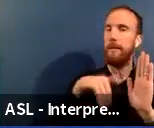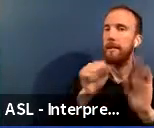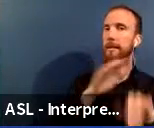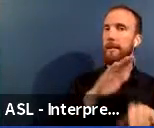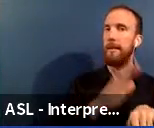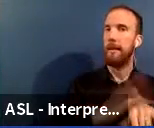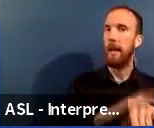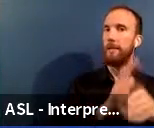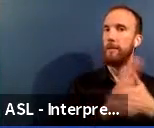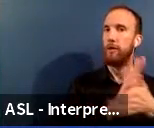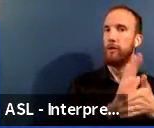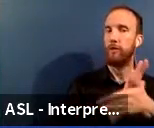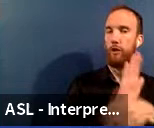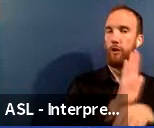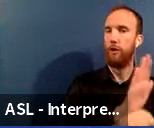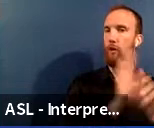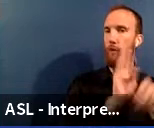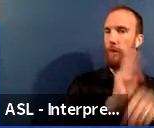school website.